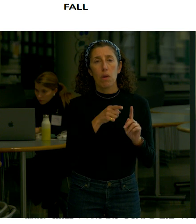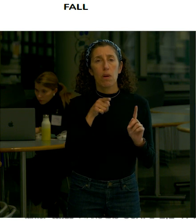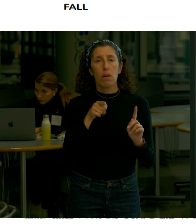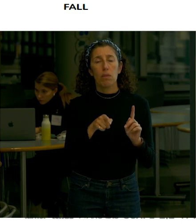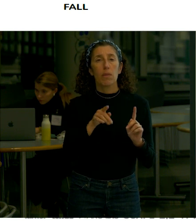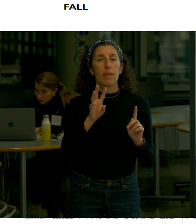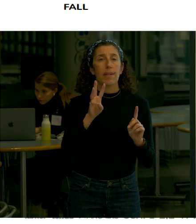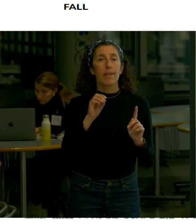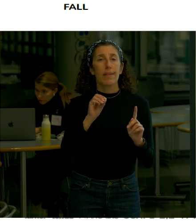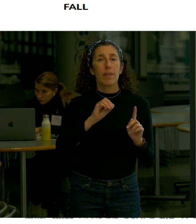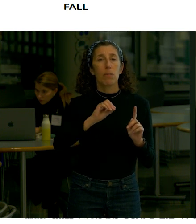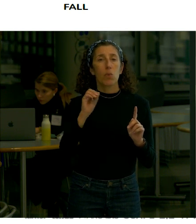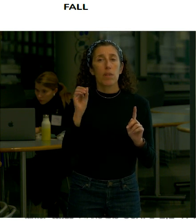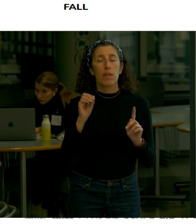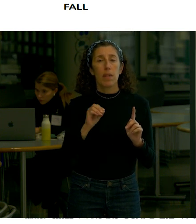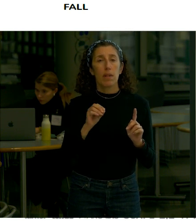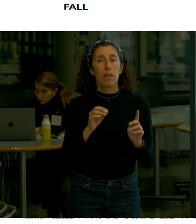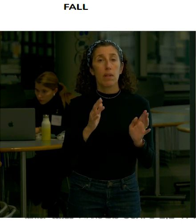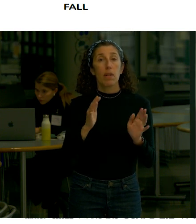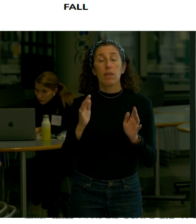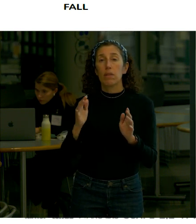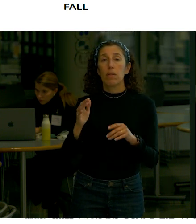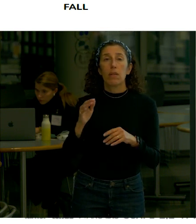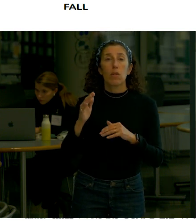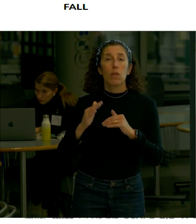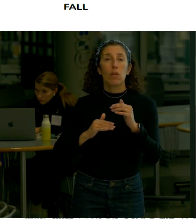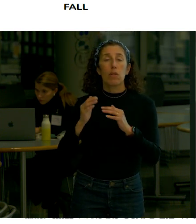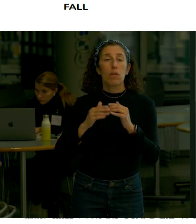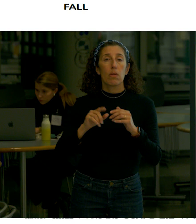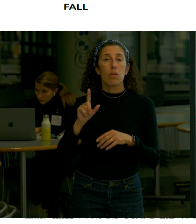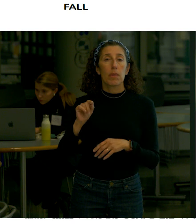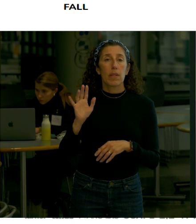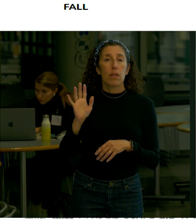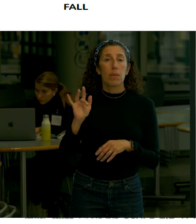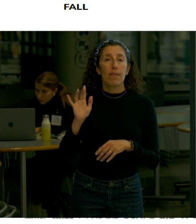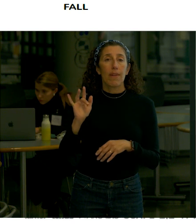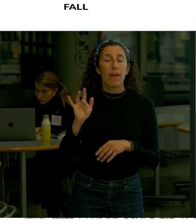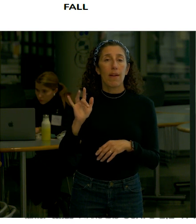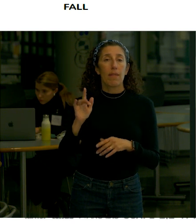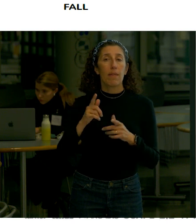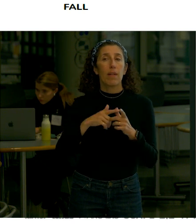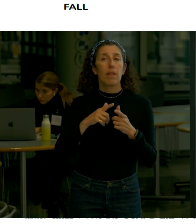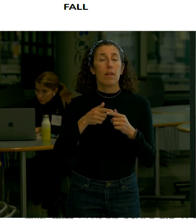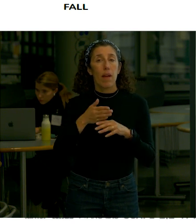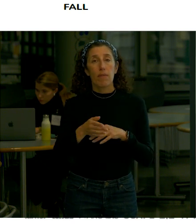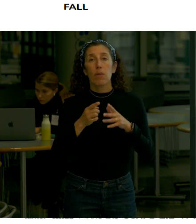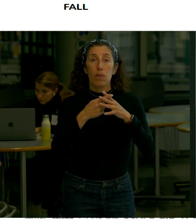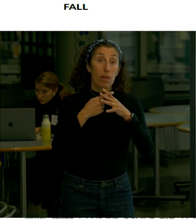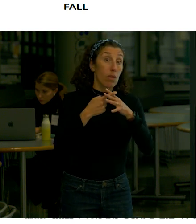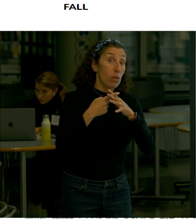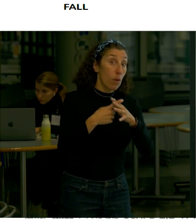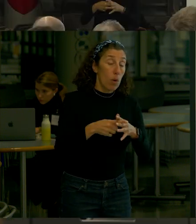construction sometime in 2025 and as the project gets finally designed we'll know more about phasing, durations, etc.